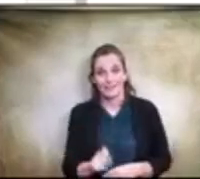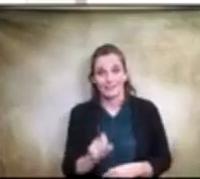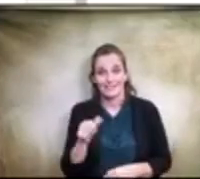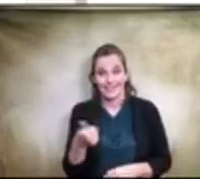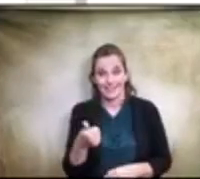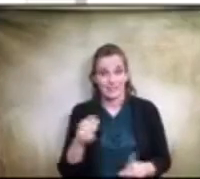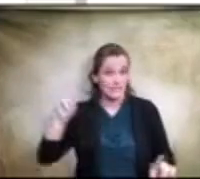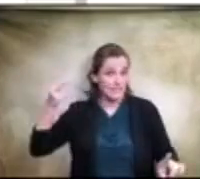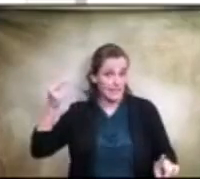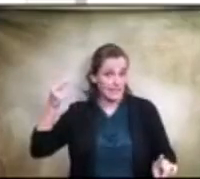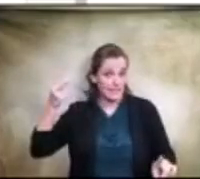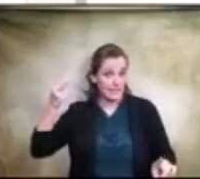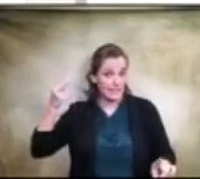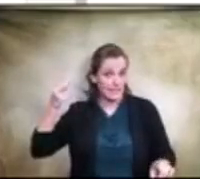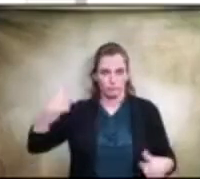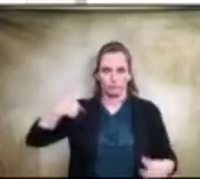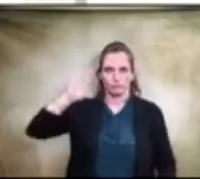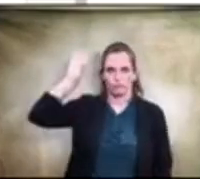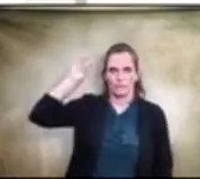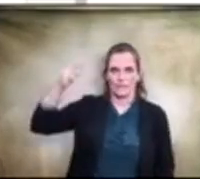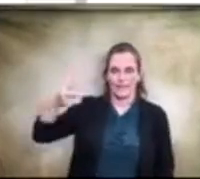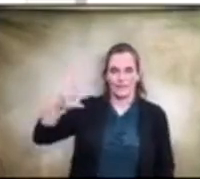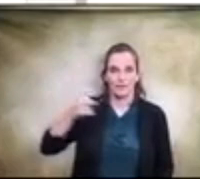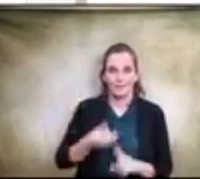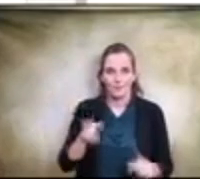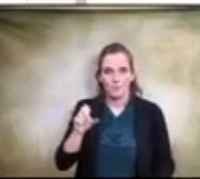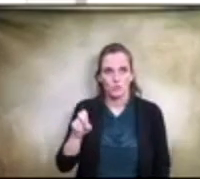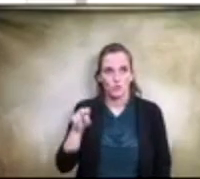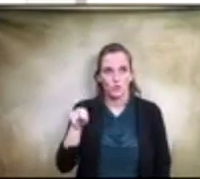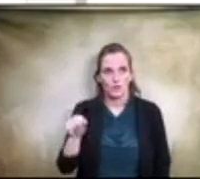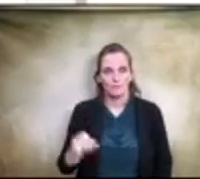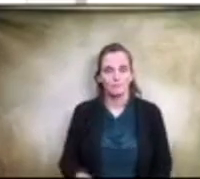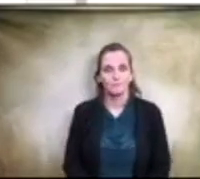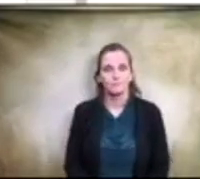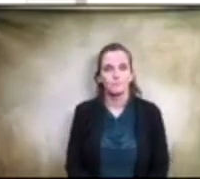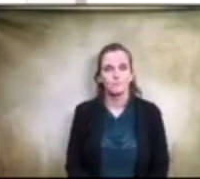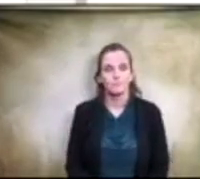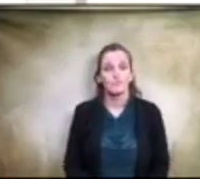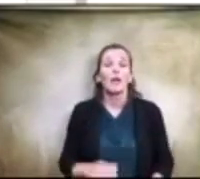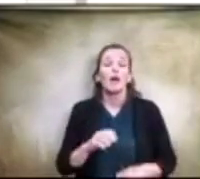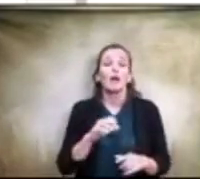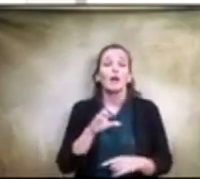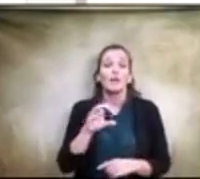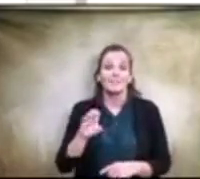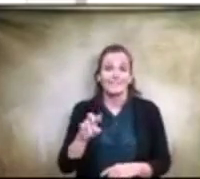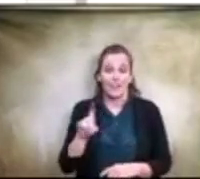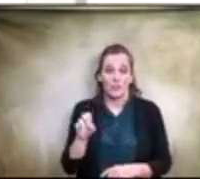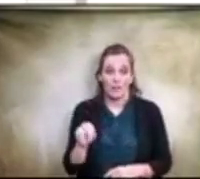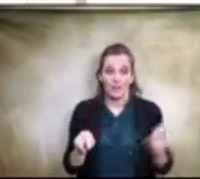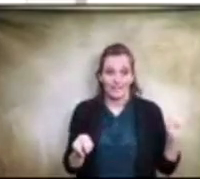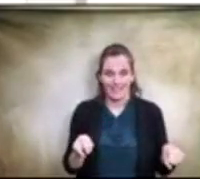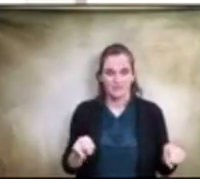a second i have a second for miss thomas miss celadon yes miss thomas